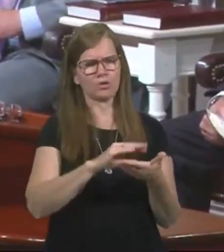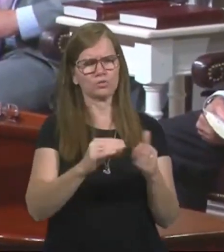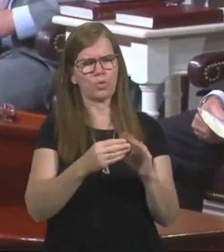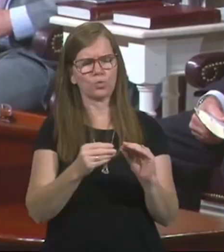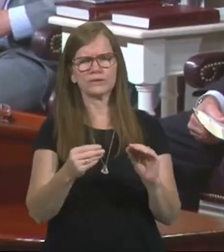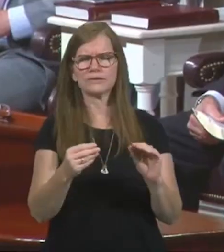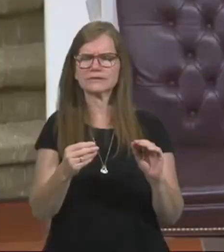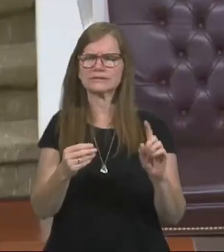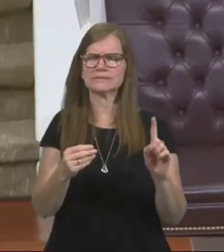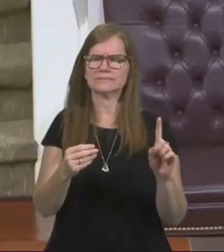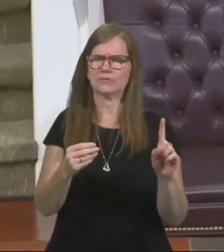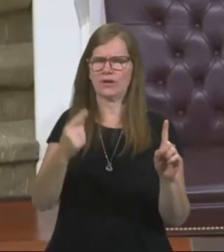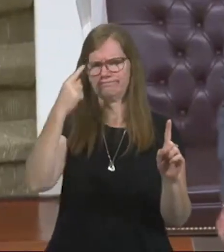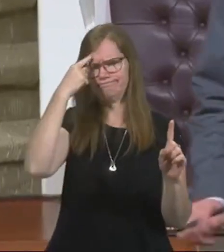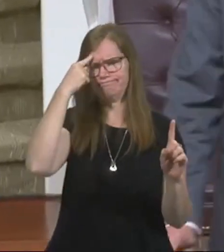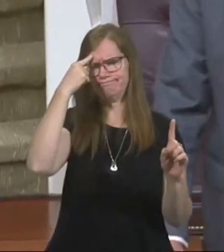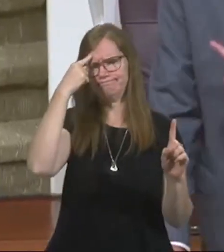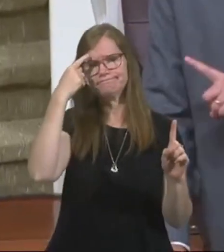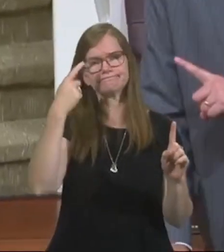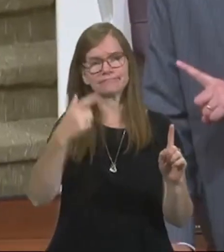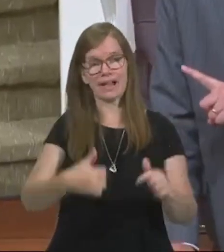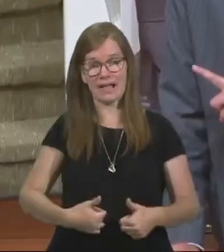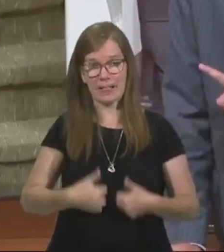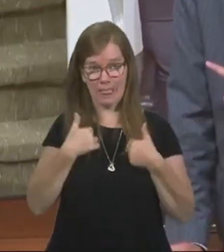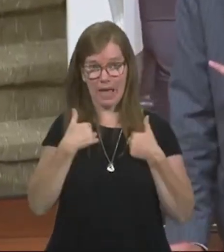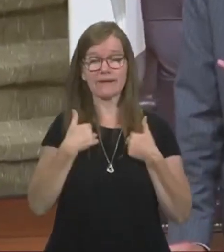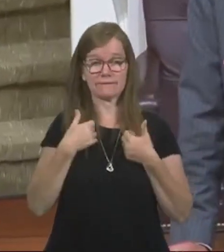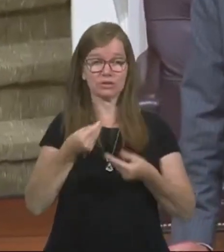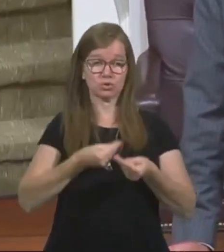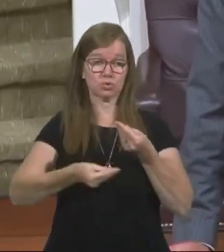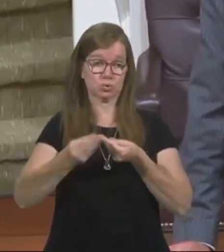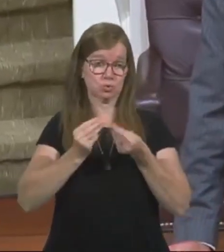my mind. Number one, life is a stewardship.